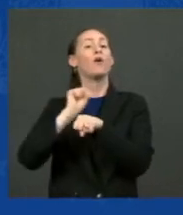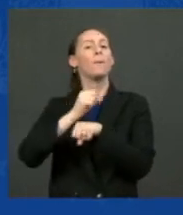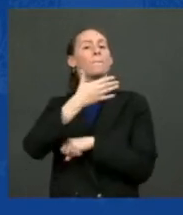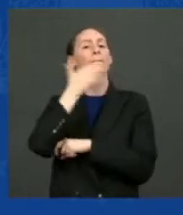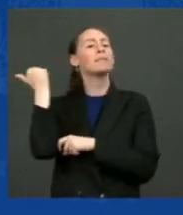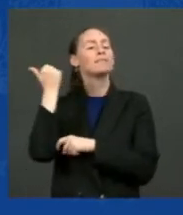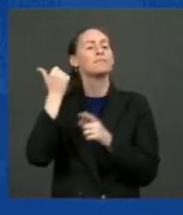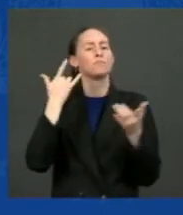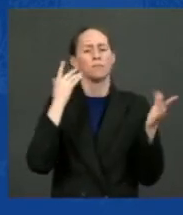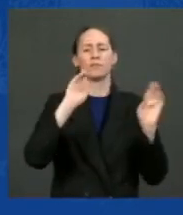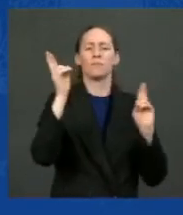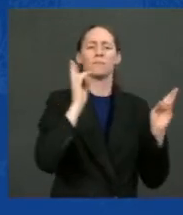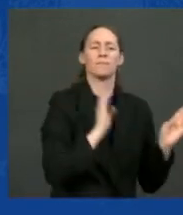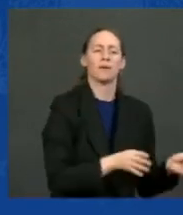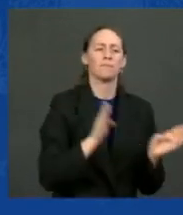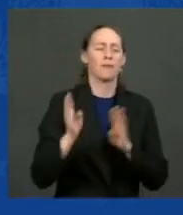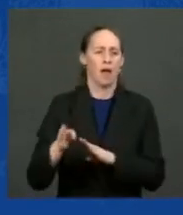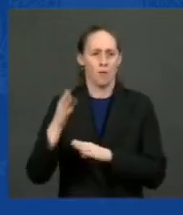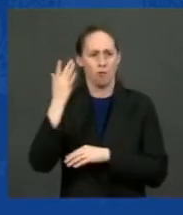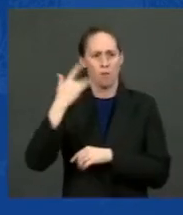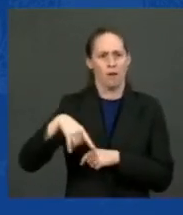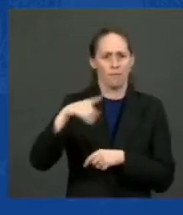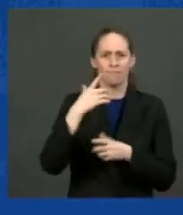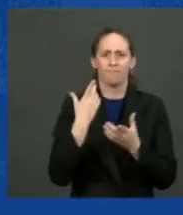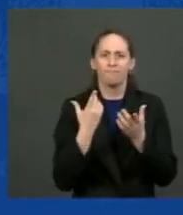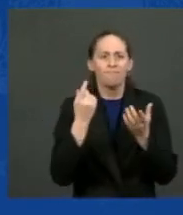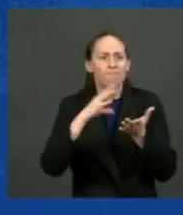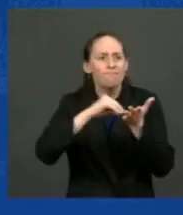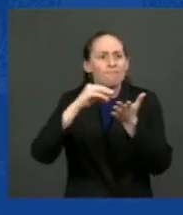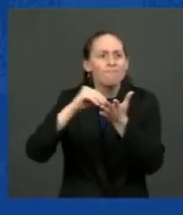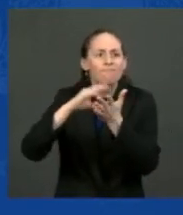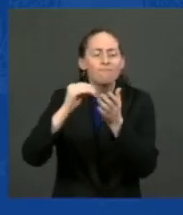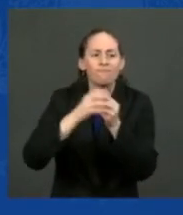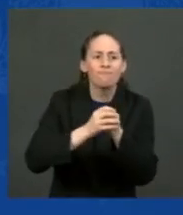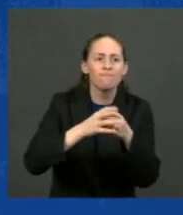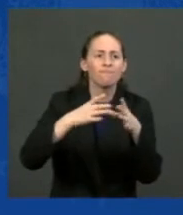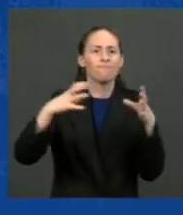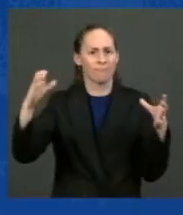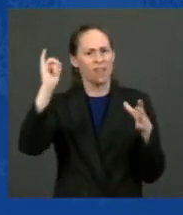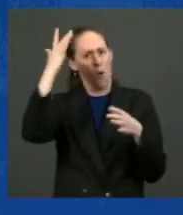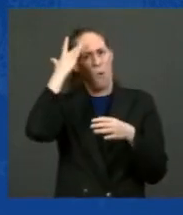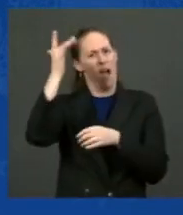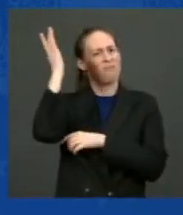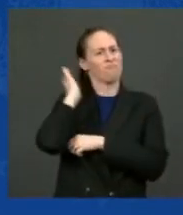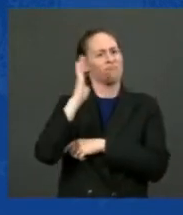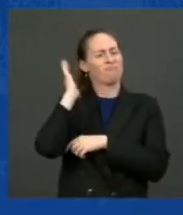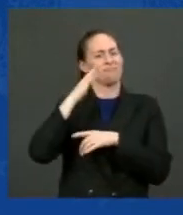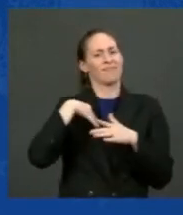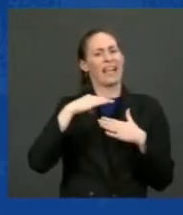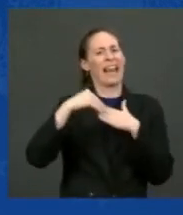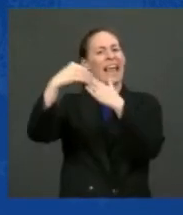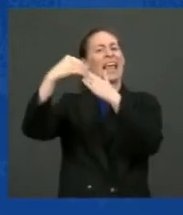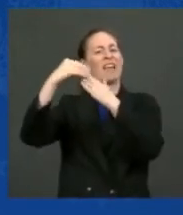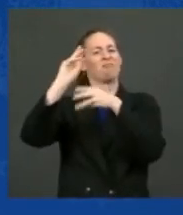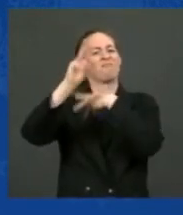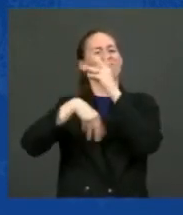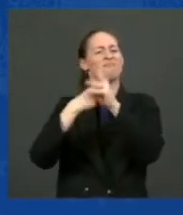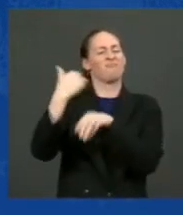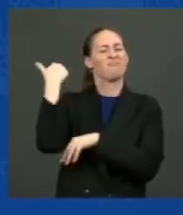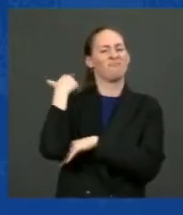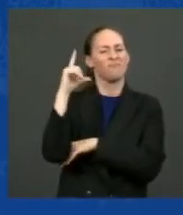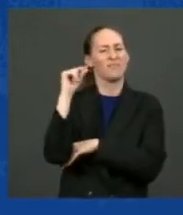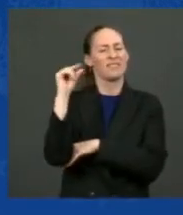began to grow so rapidly. It's a big part of why we led the world the bulk of the 20th century. But guess what?